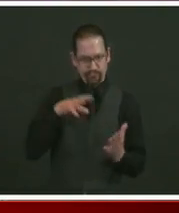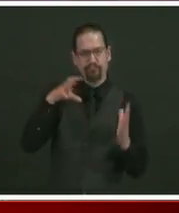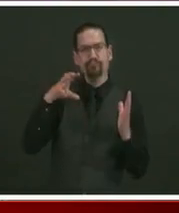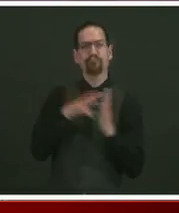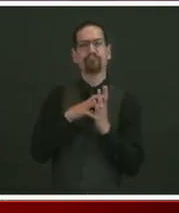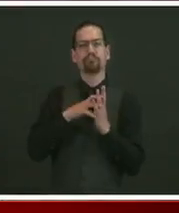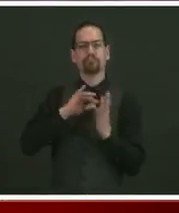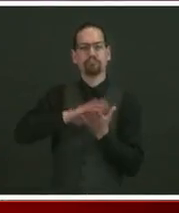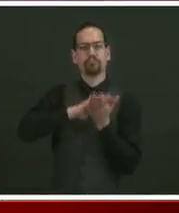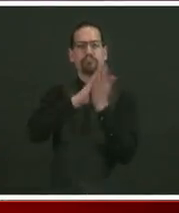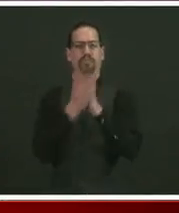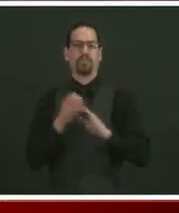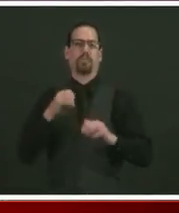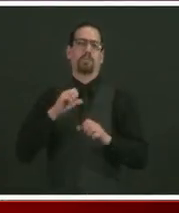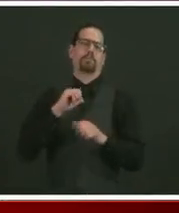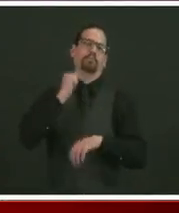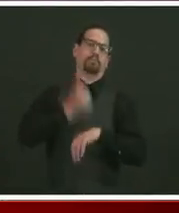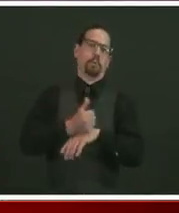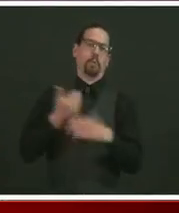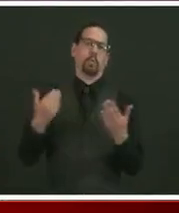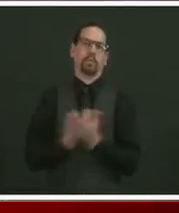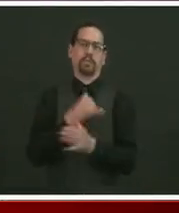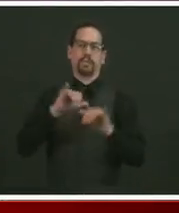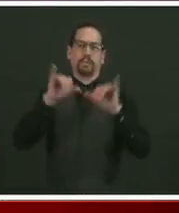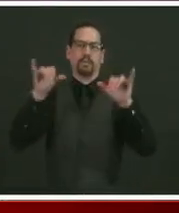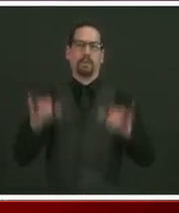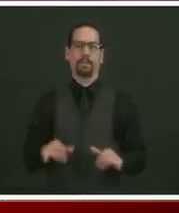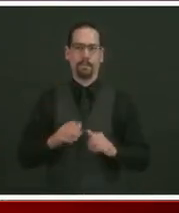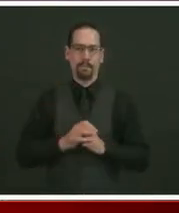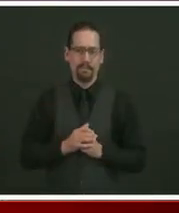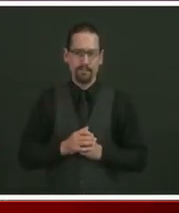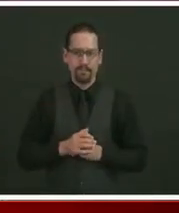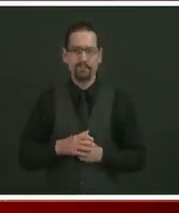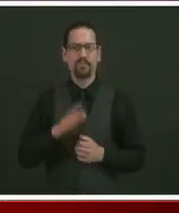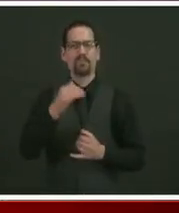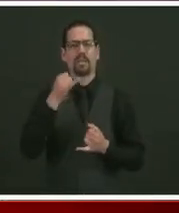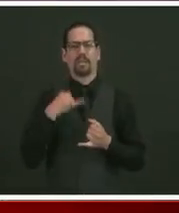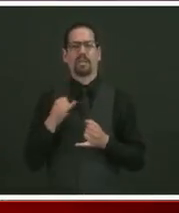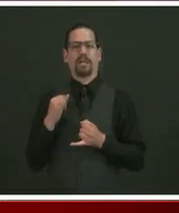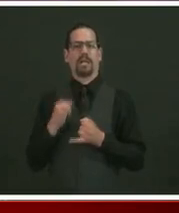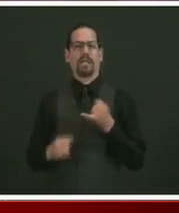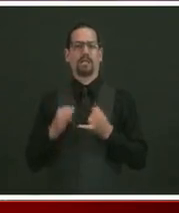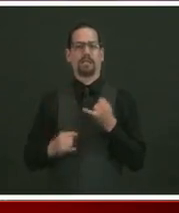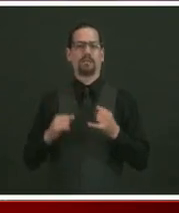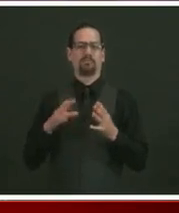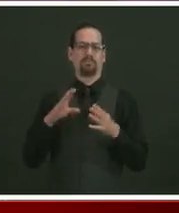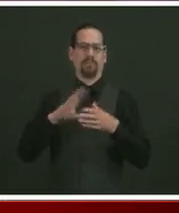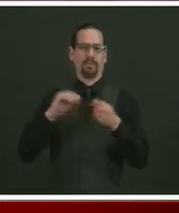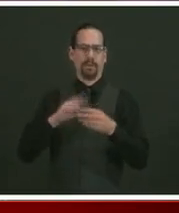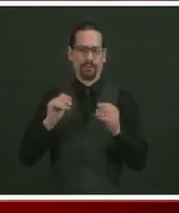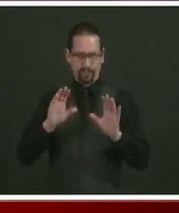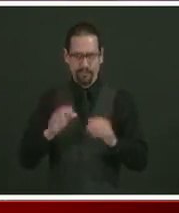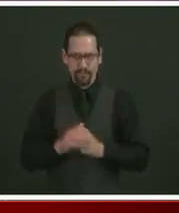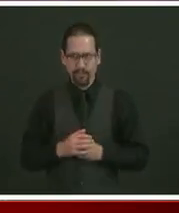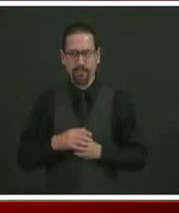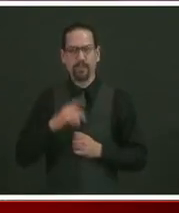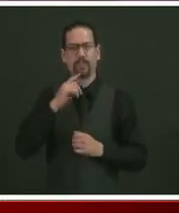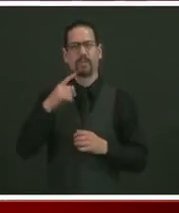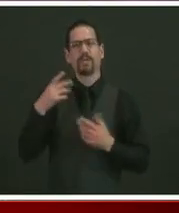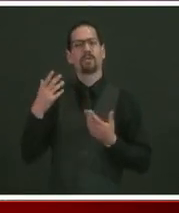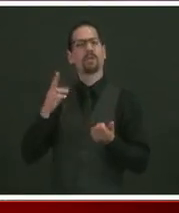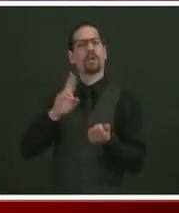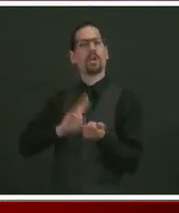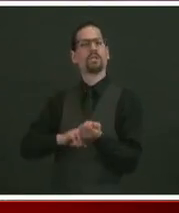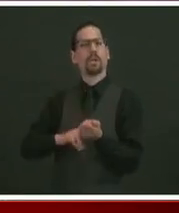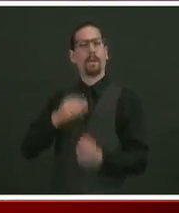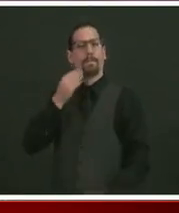Last thing, continue related to health care. We've talked a lot up here about nursing homes, and I think that,